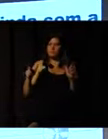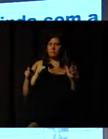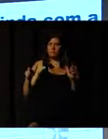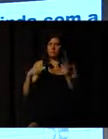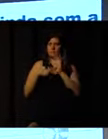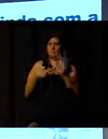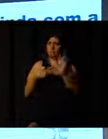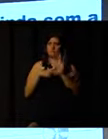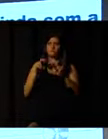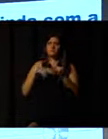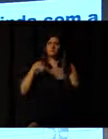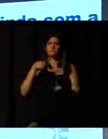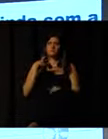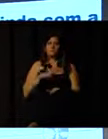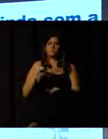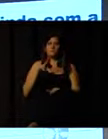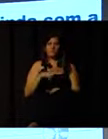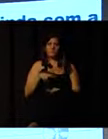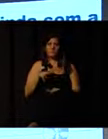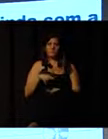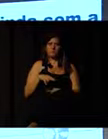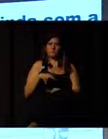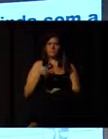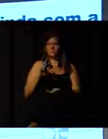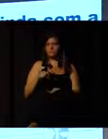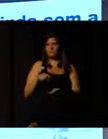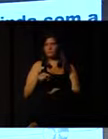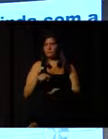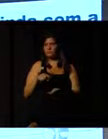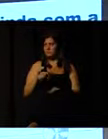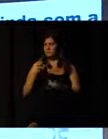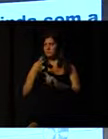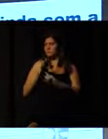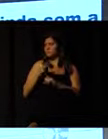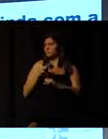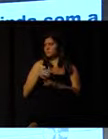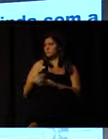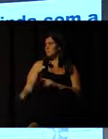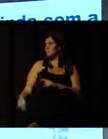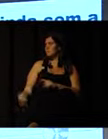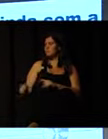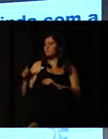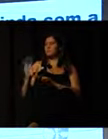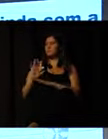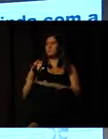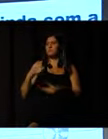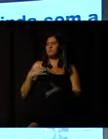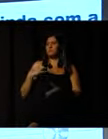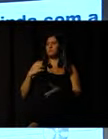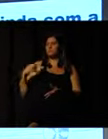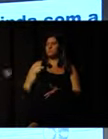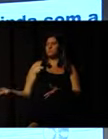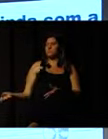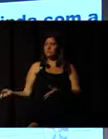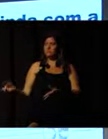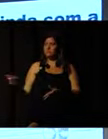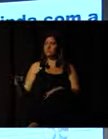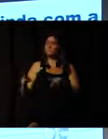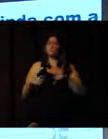presentations that we use is the plane, airplane with two engines.